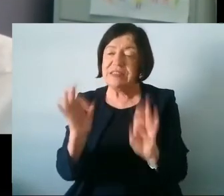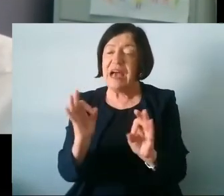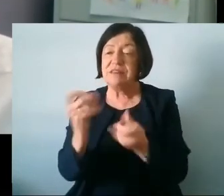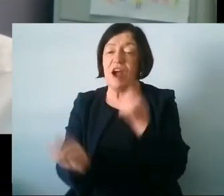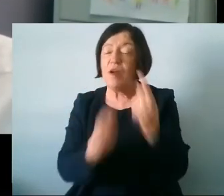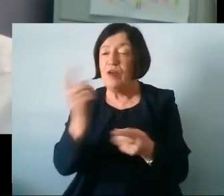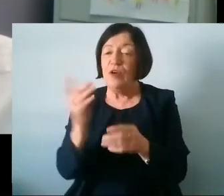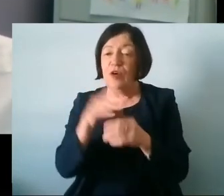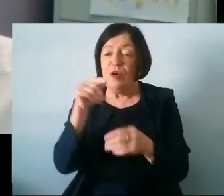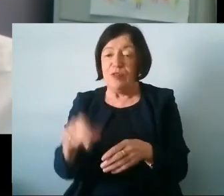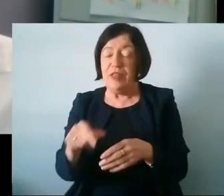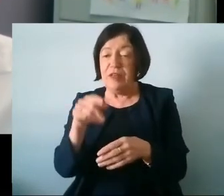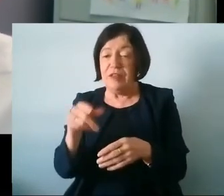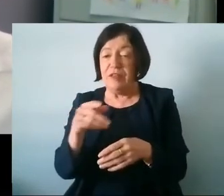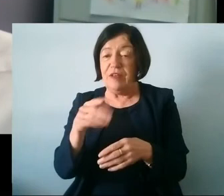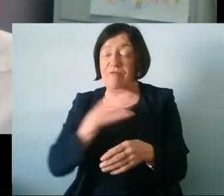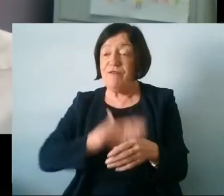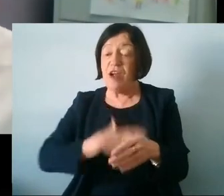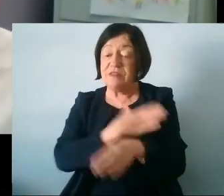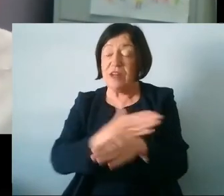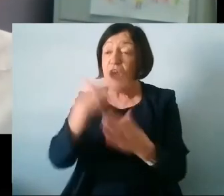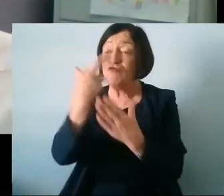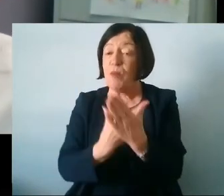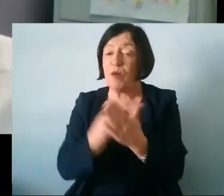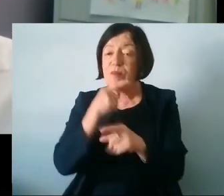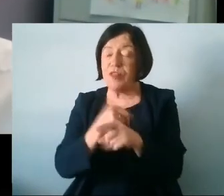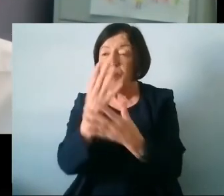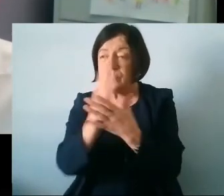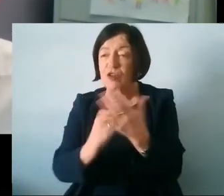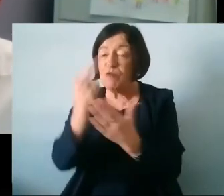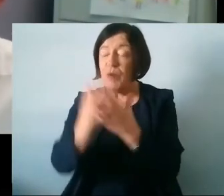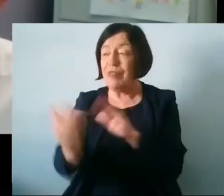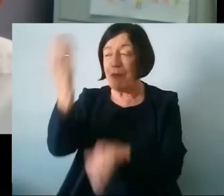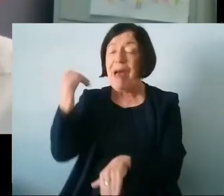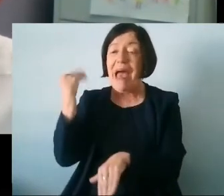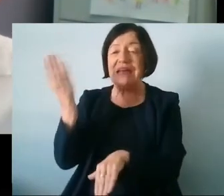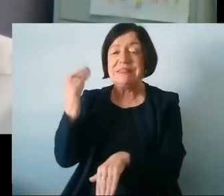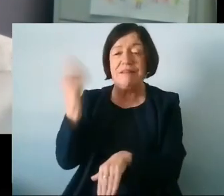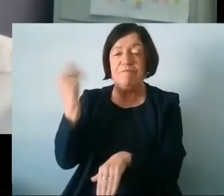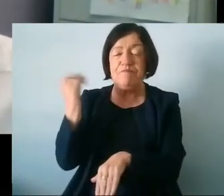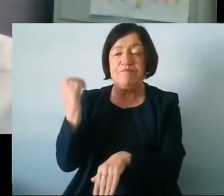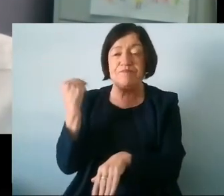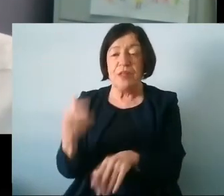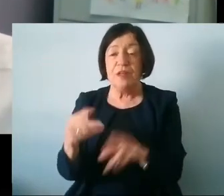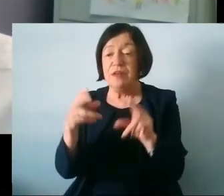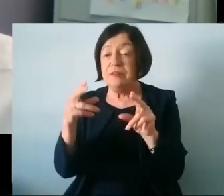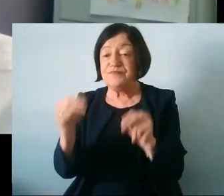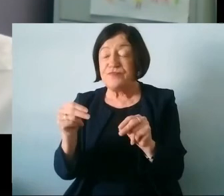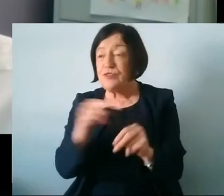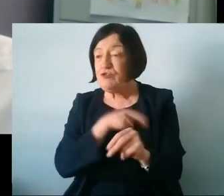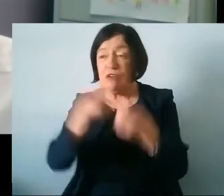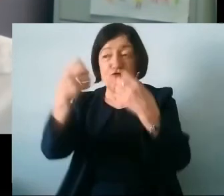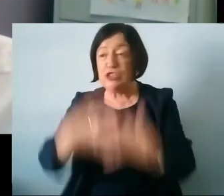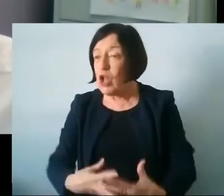fair start report but as Emma said there have been a number of reports in the past uh from which uh no tangible results has